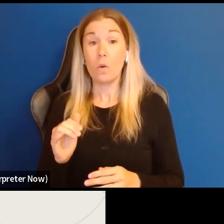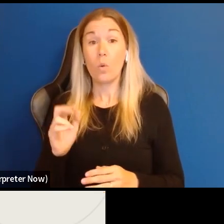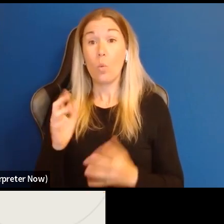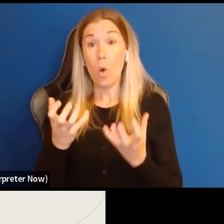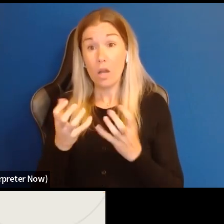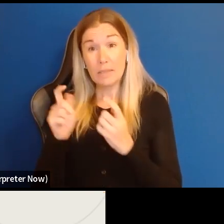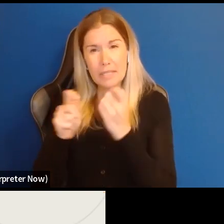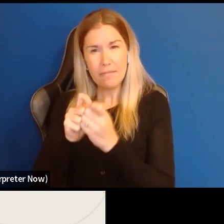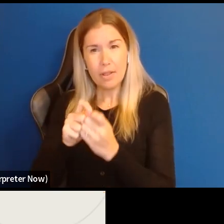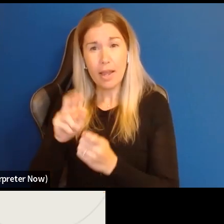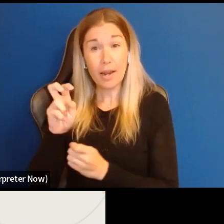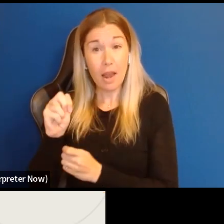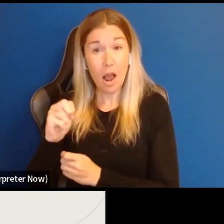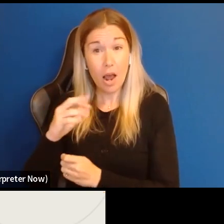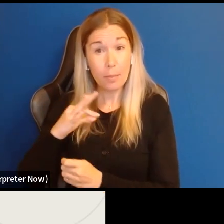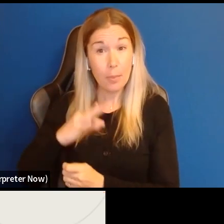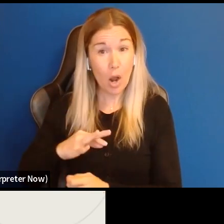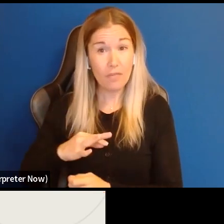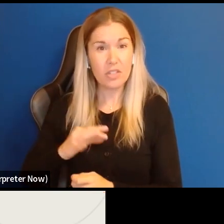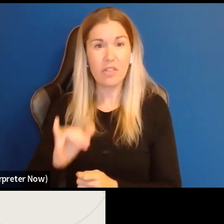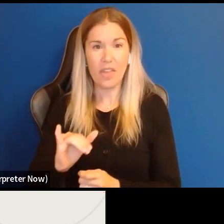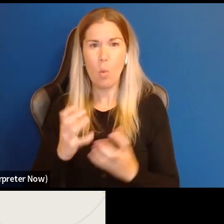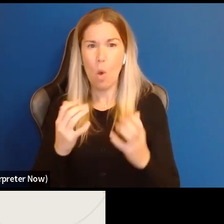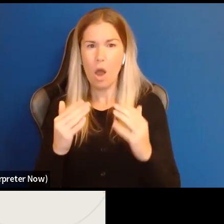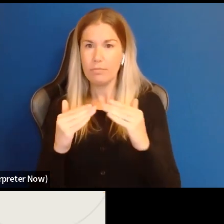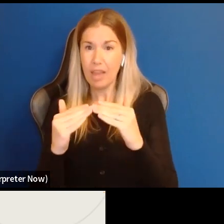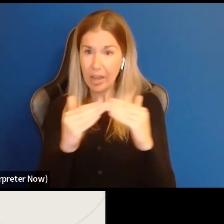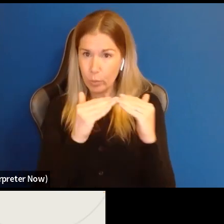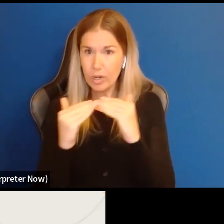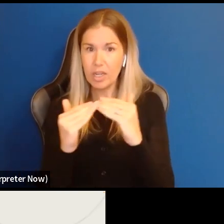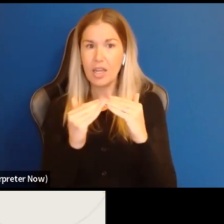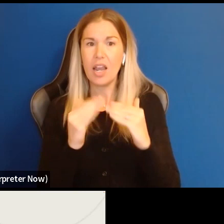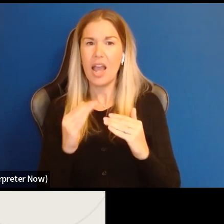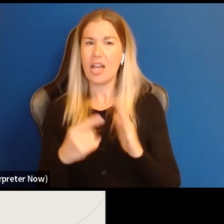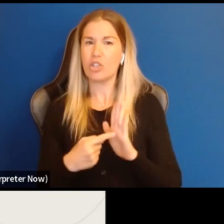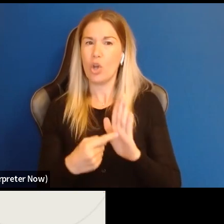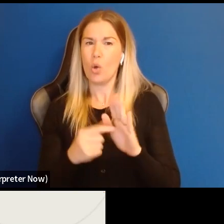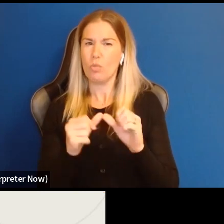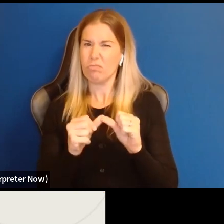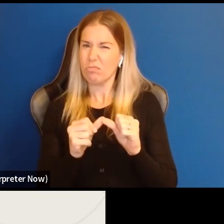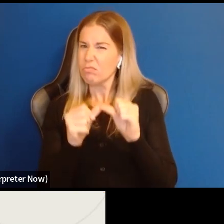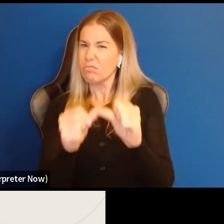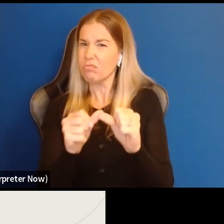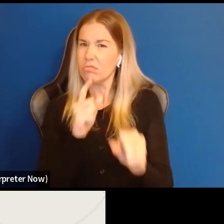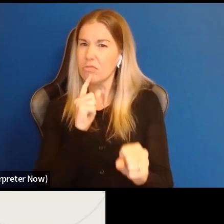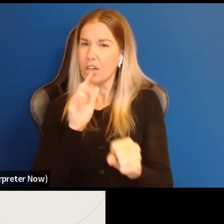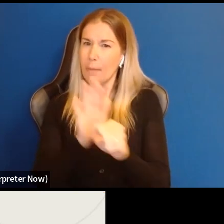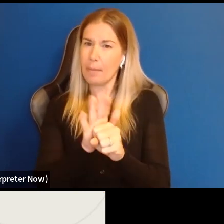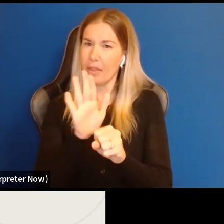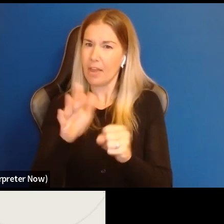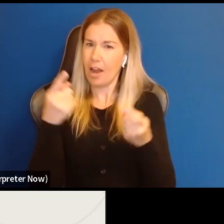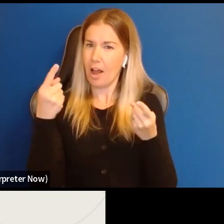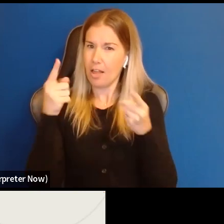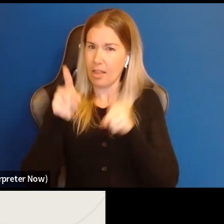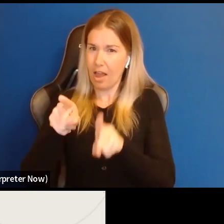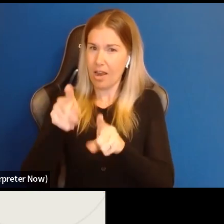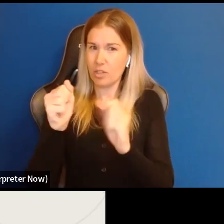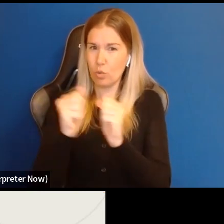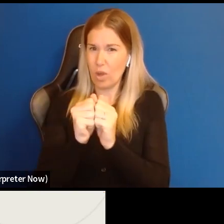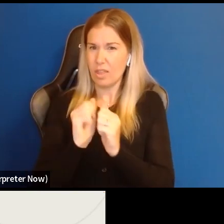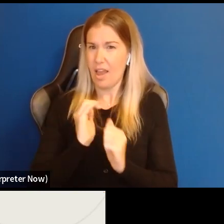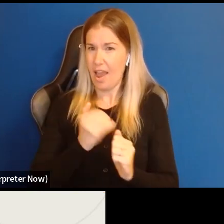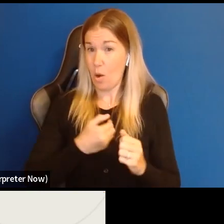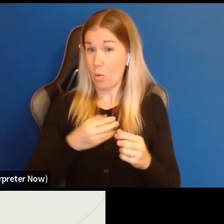who are committed to equity and are able to show that sustained commitment that aligns with arts here's values